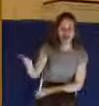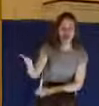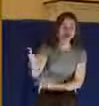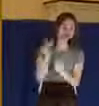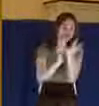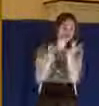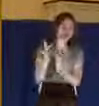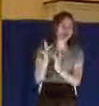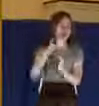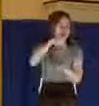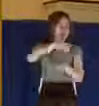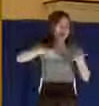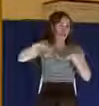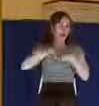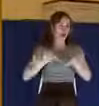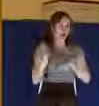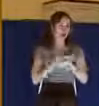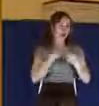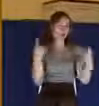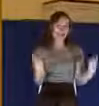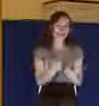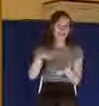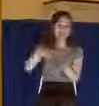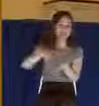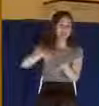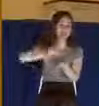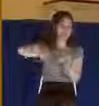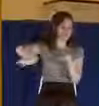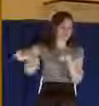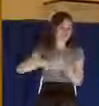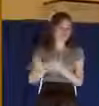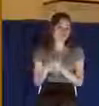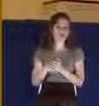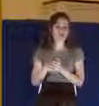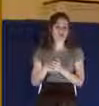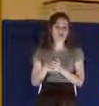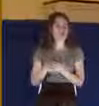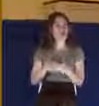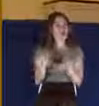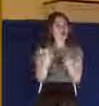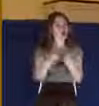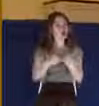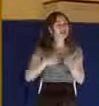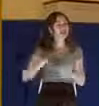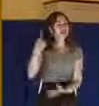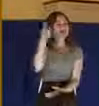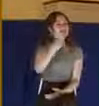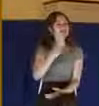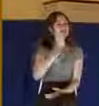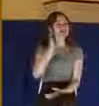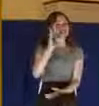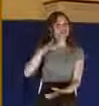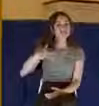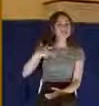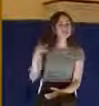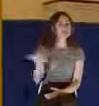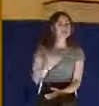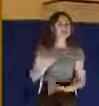sin debt. Visiting there, I've often wondered what it would have been like to be there at the foot of the cross